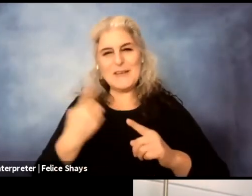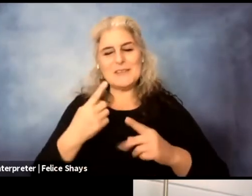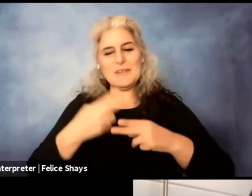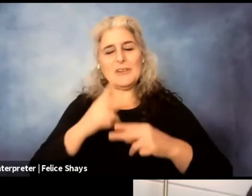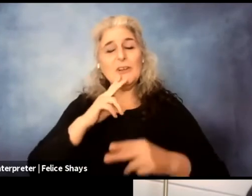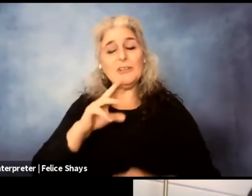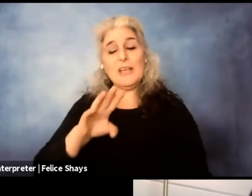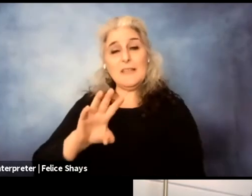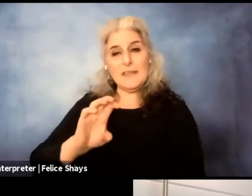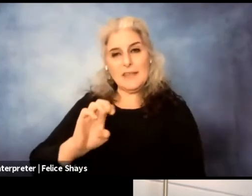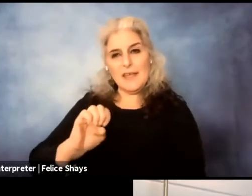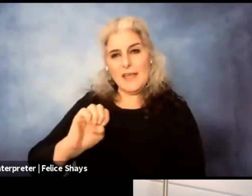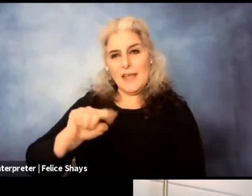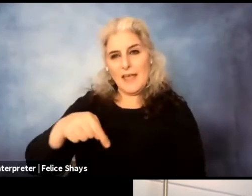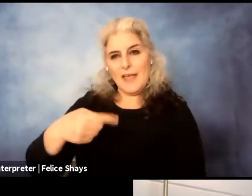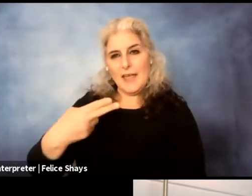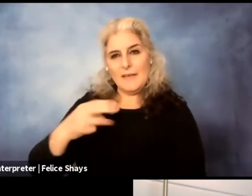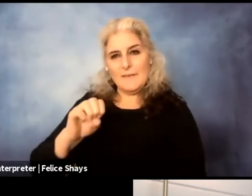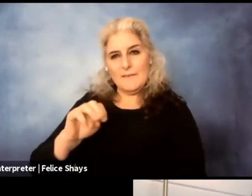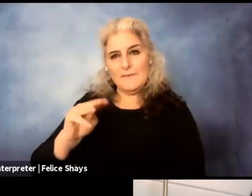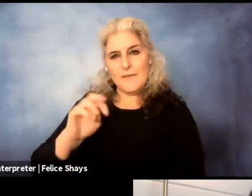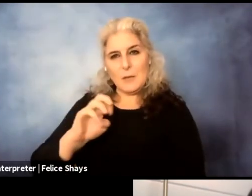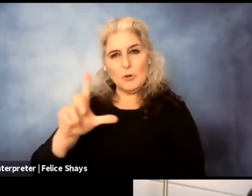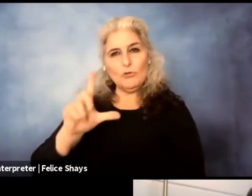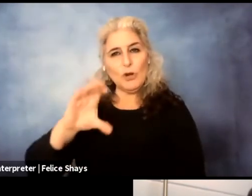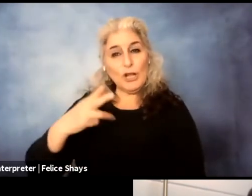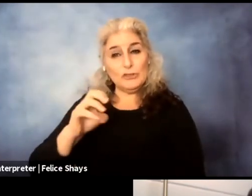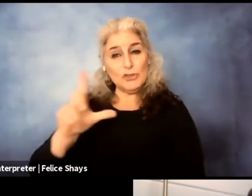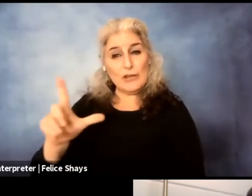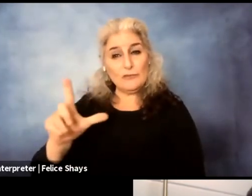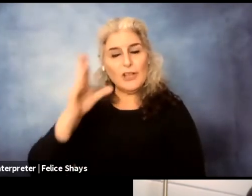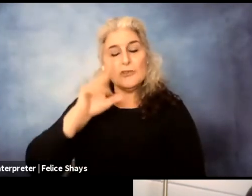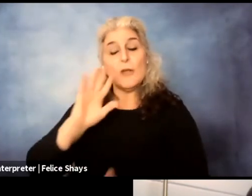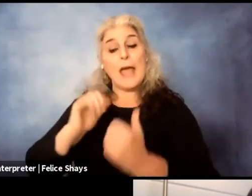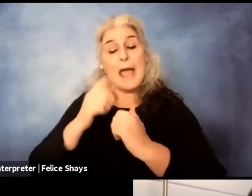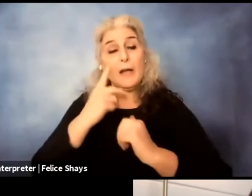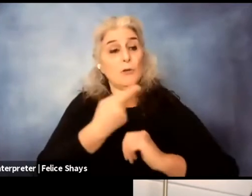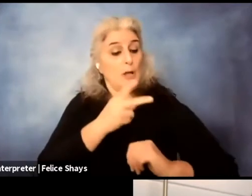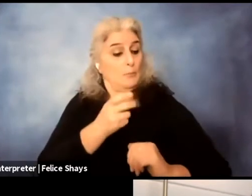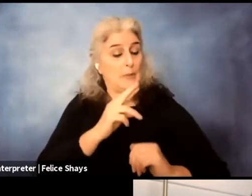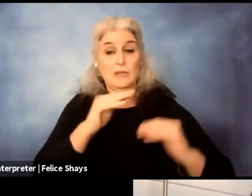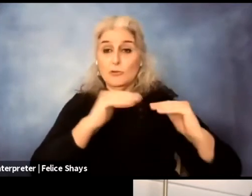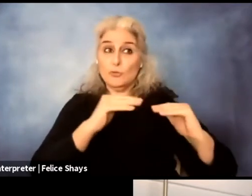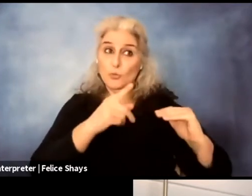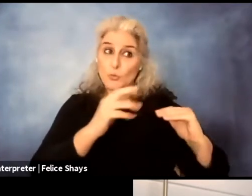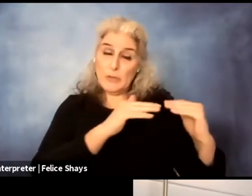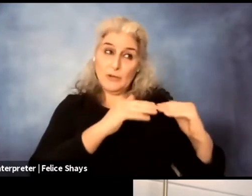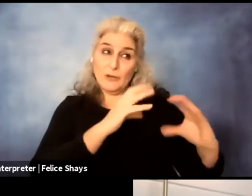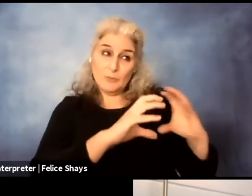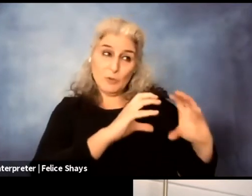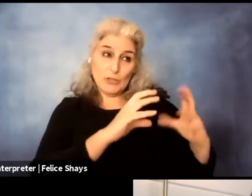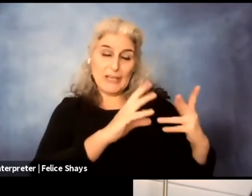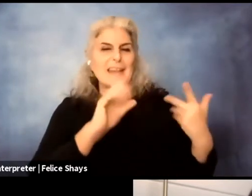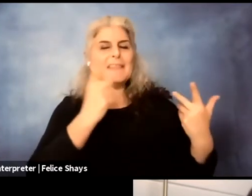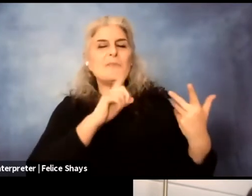communicated through the peer-to-peer protocols are ephemeral, meaning that once the last person